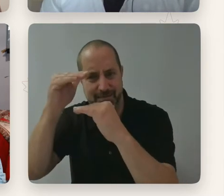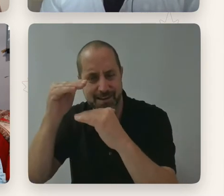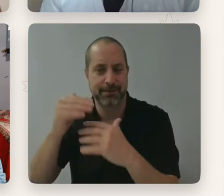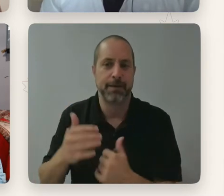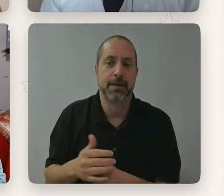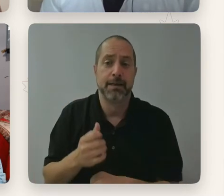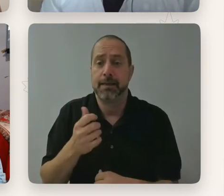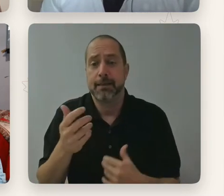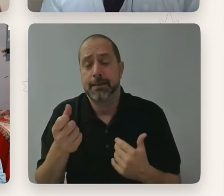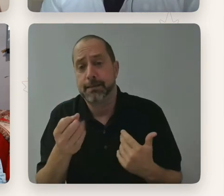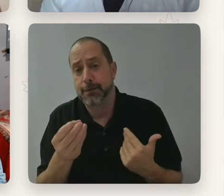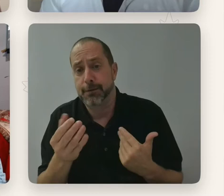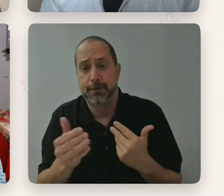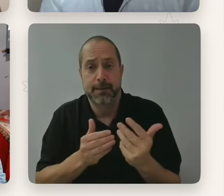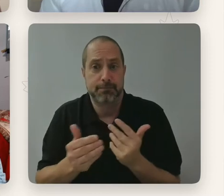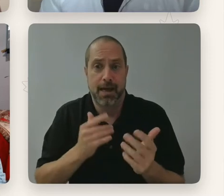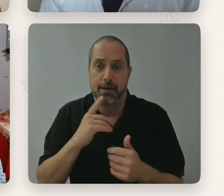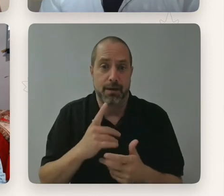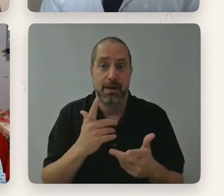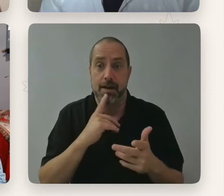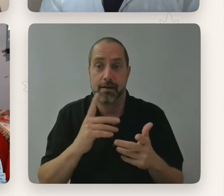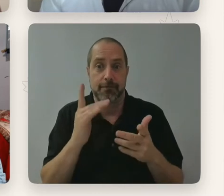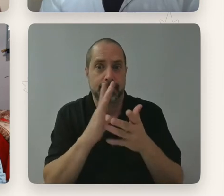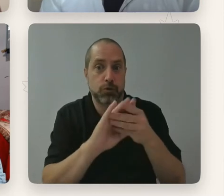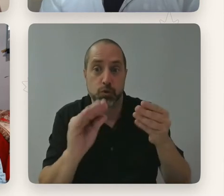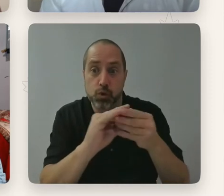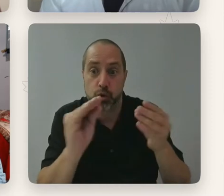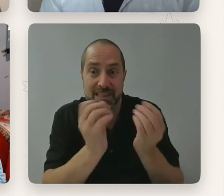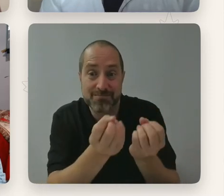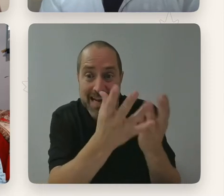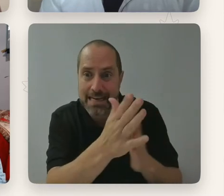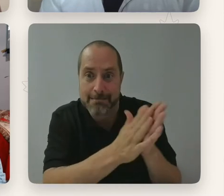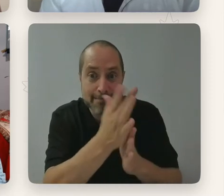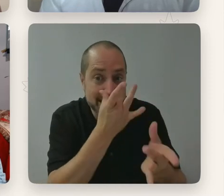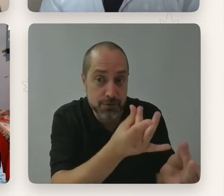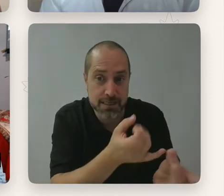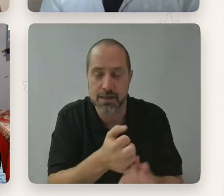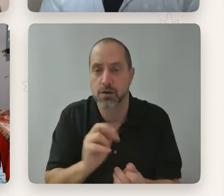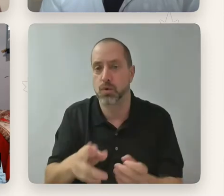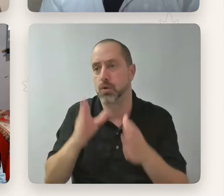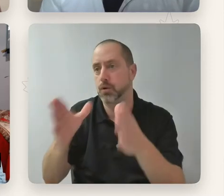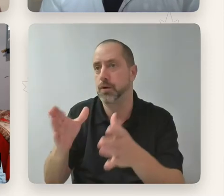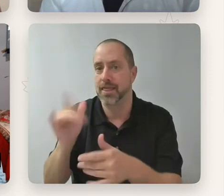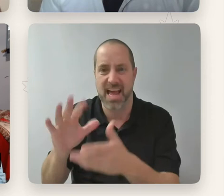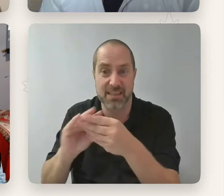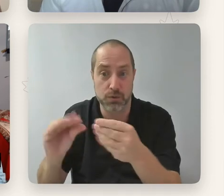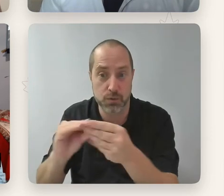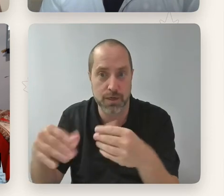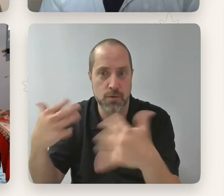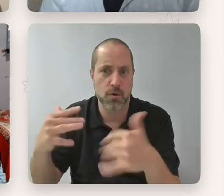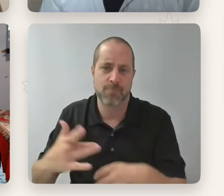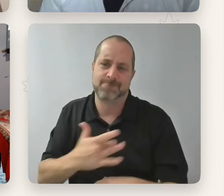stories out there, whether it's inspirational stories about disability that are made from people who are not within the disability